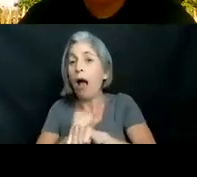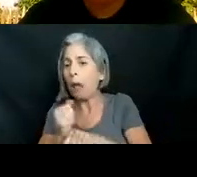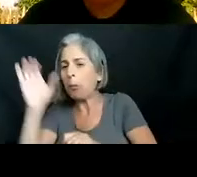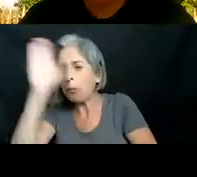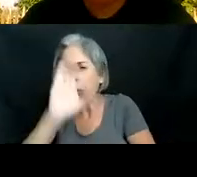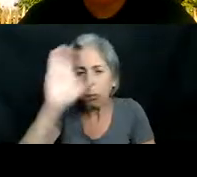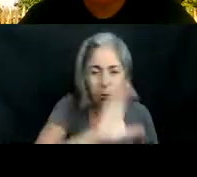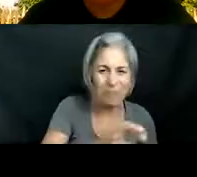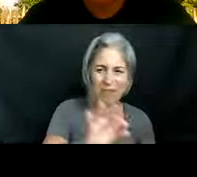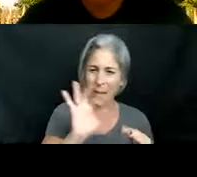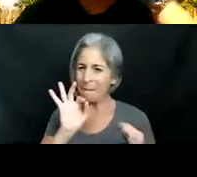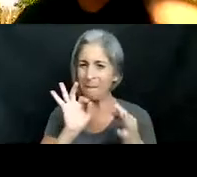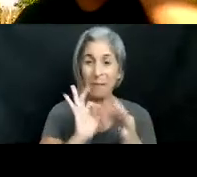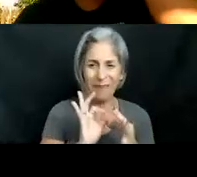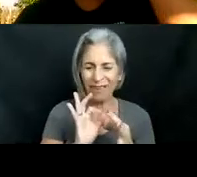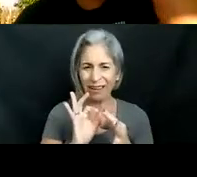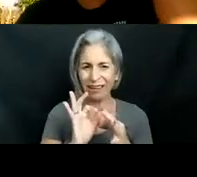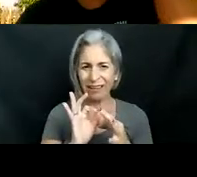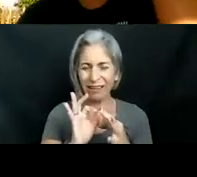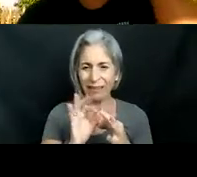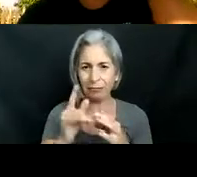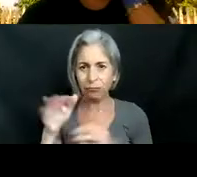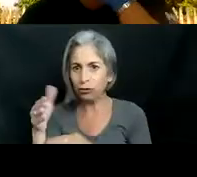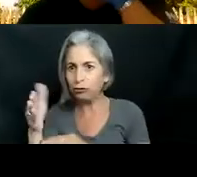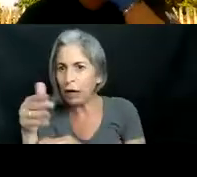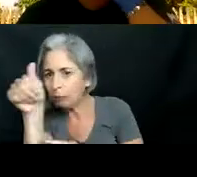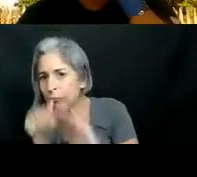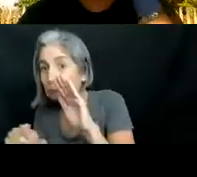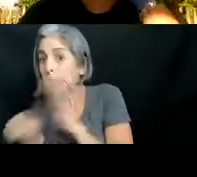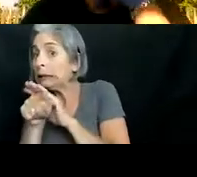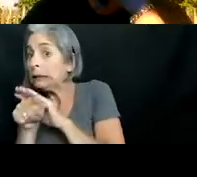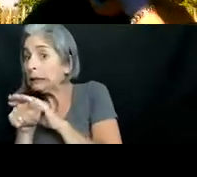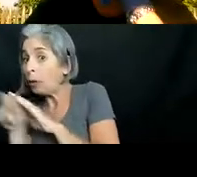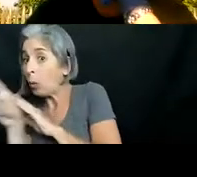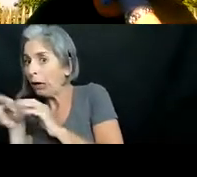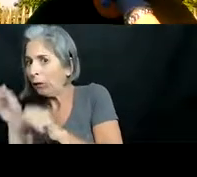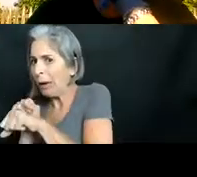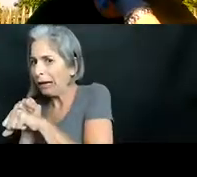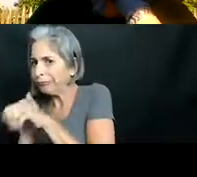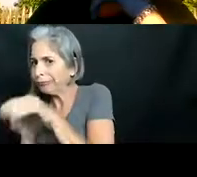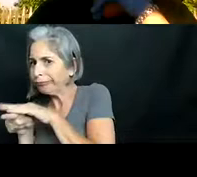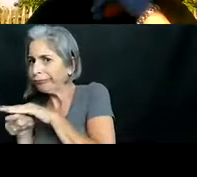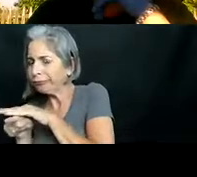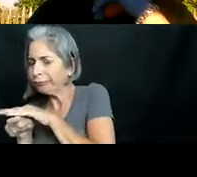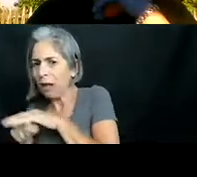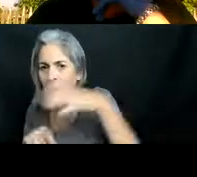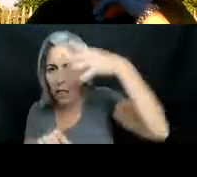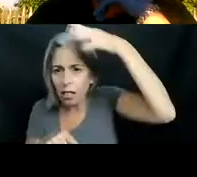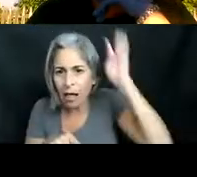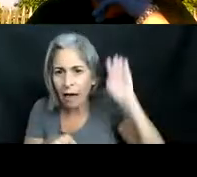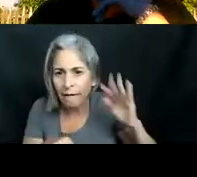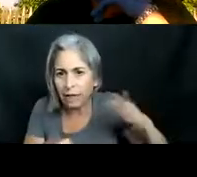perfect a nursery shoal seeking shelter in the rocks the lionfish move in